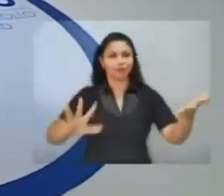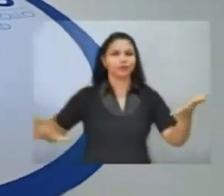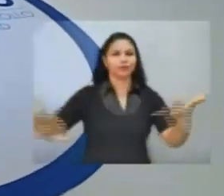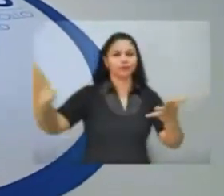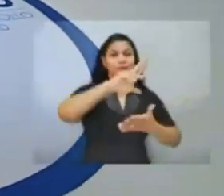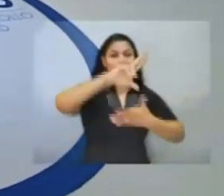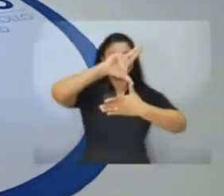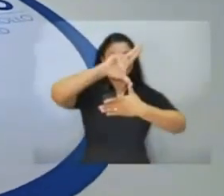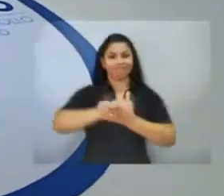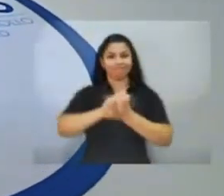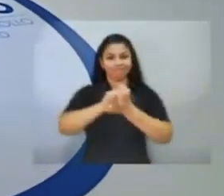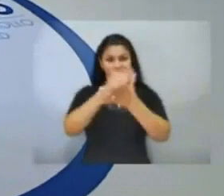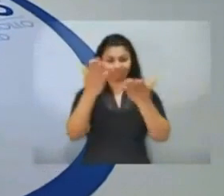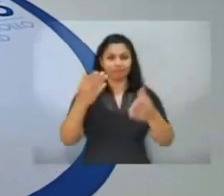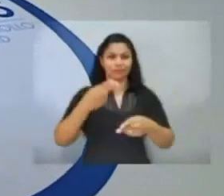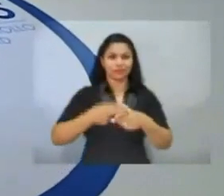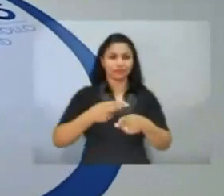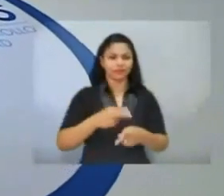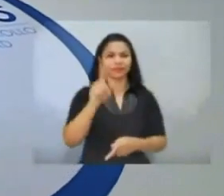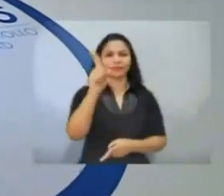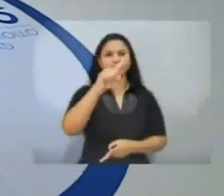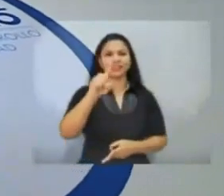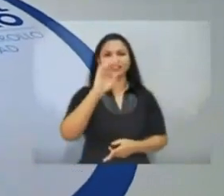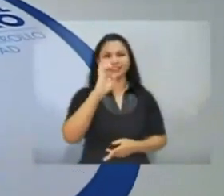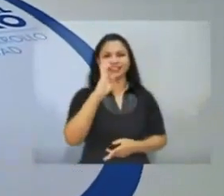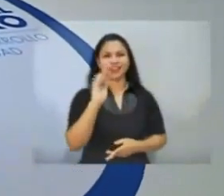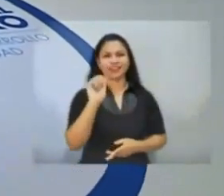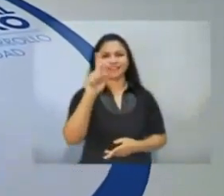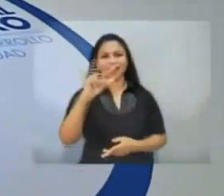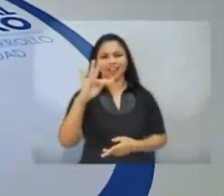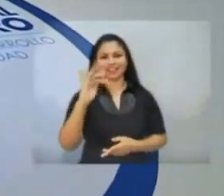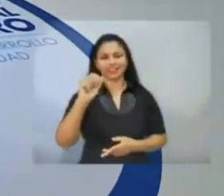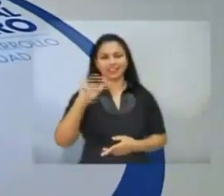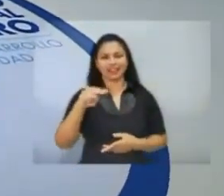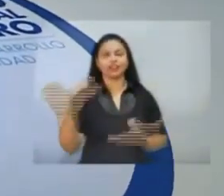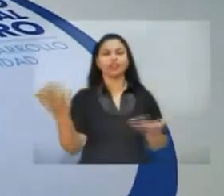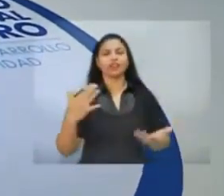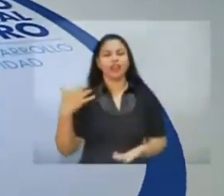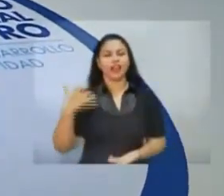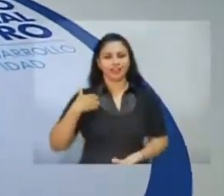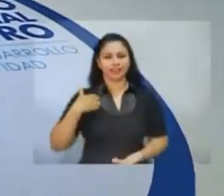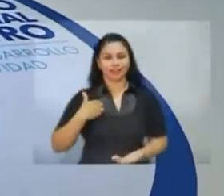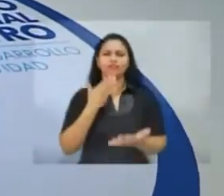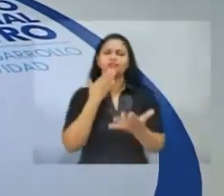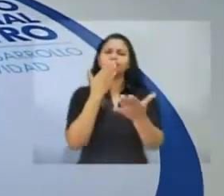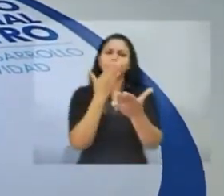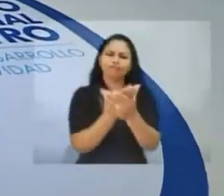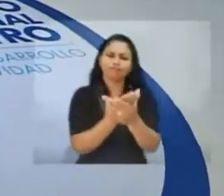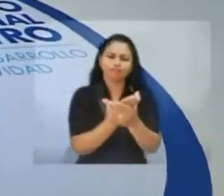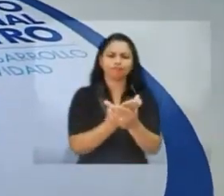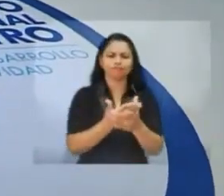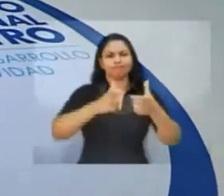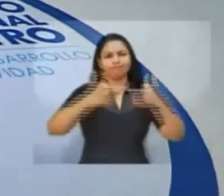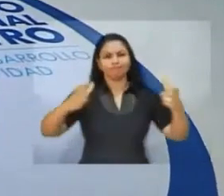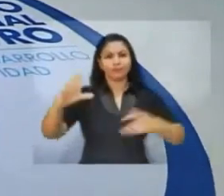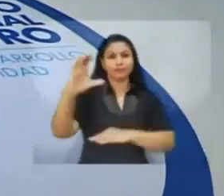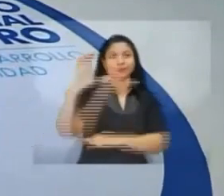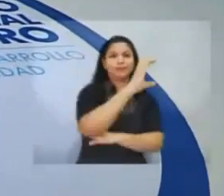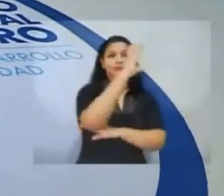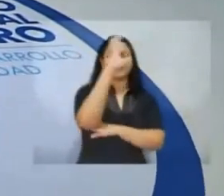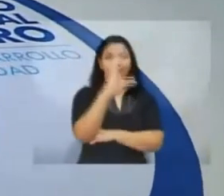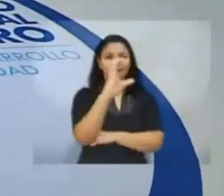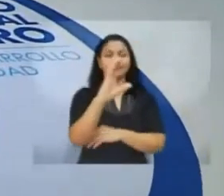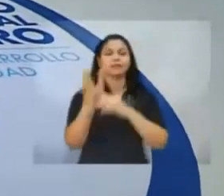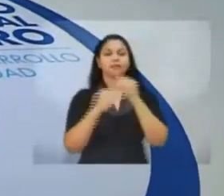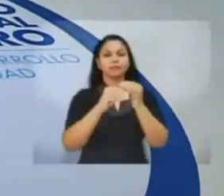Latin America. I am Sebastián Cabello. I am in Buenos Aires right now. I want to thank the National Ages for Spectrum of Colombia to